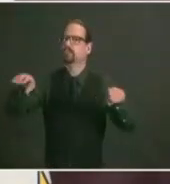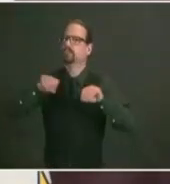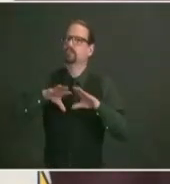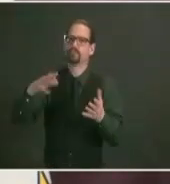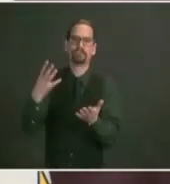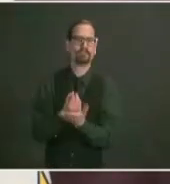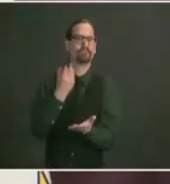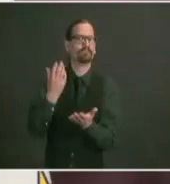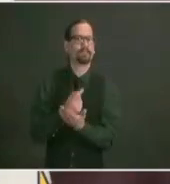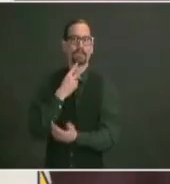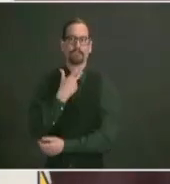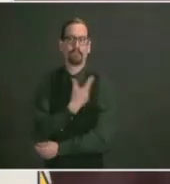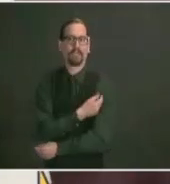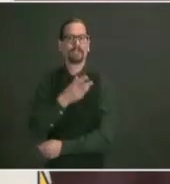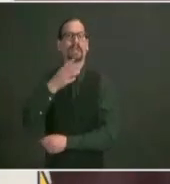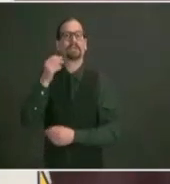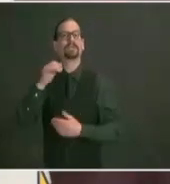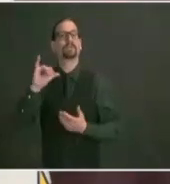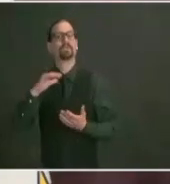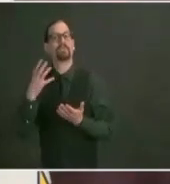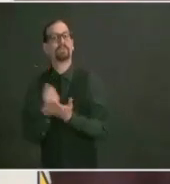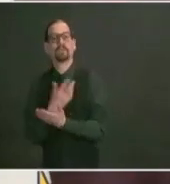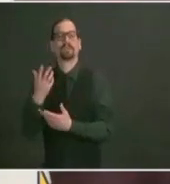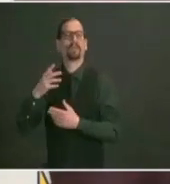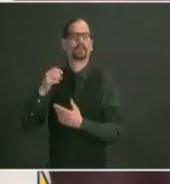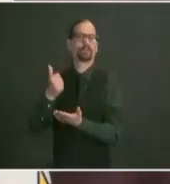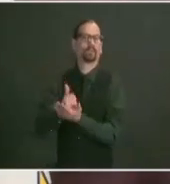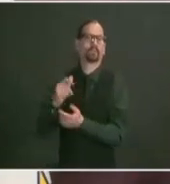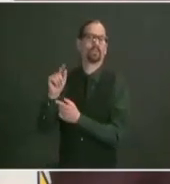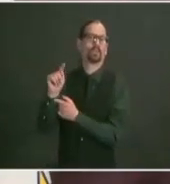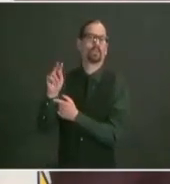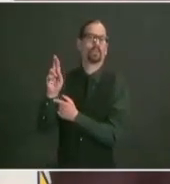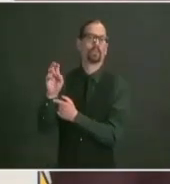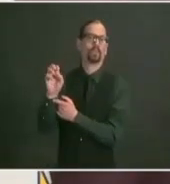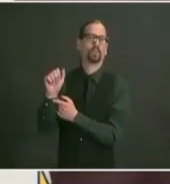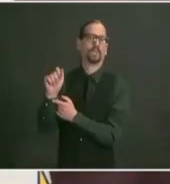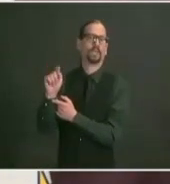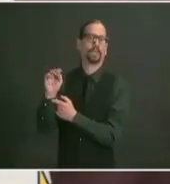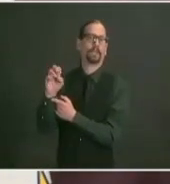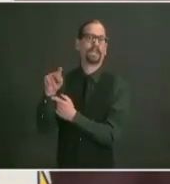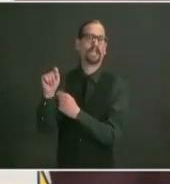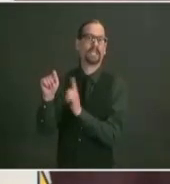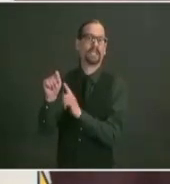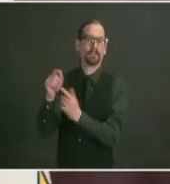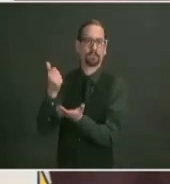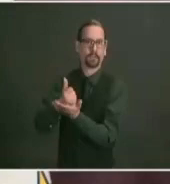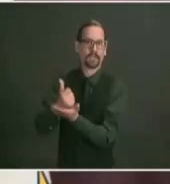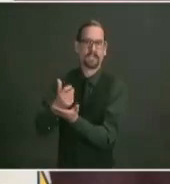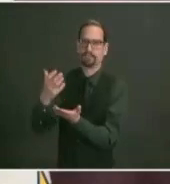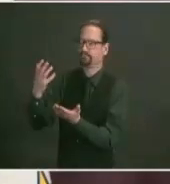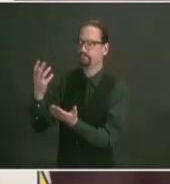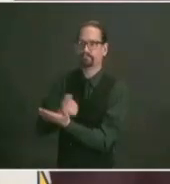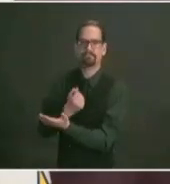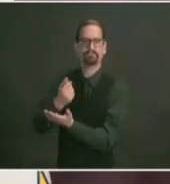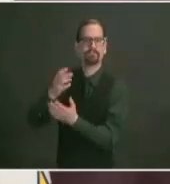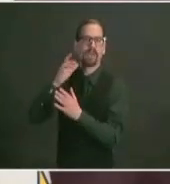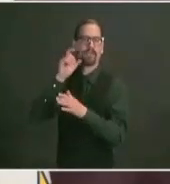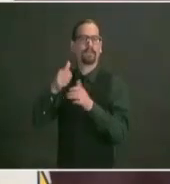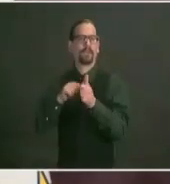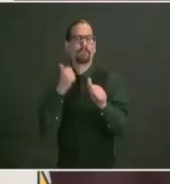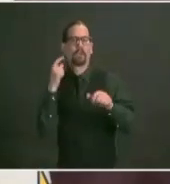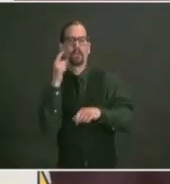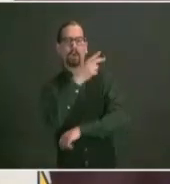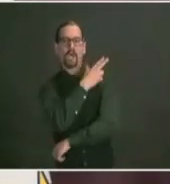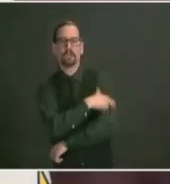we all understand how critical it is for our business community and for all of us